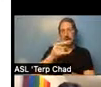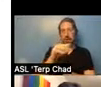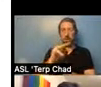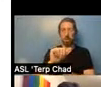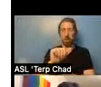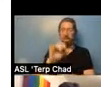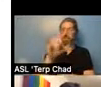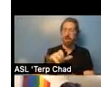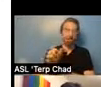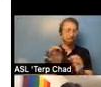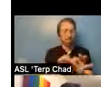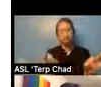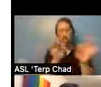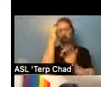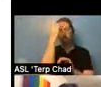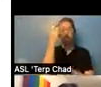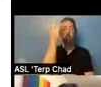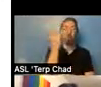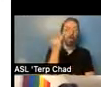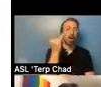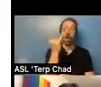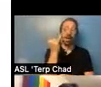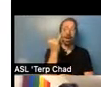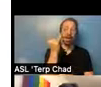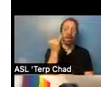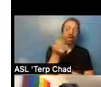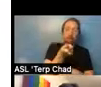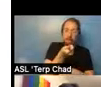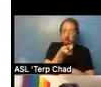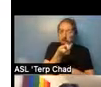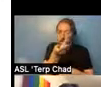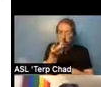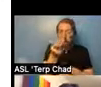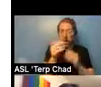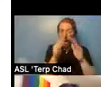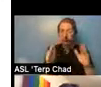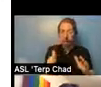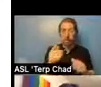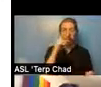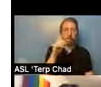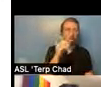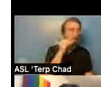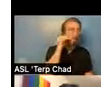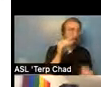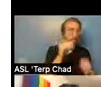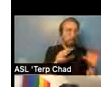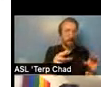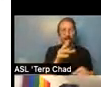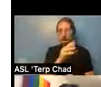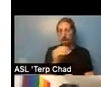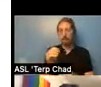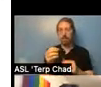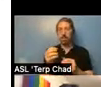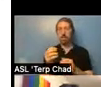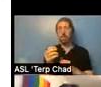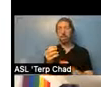biggest reasons why we don't have more housing, uh, homeless housing and housing in general for people who are, uh, in, uh, in,